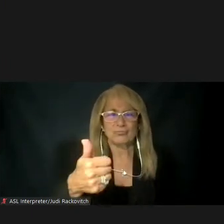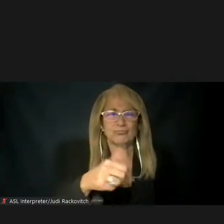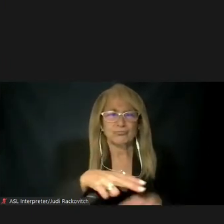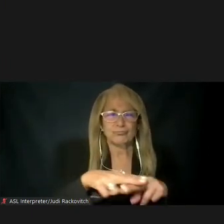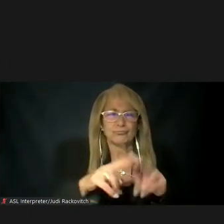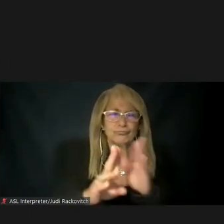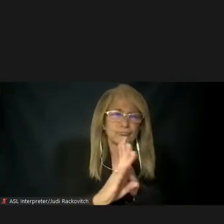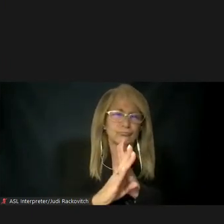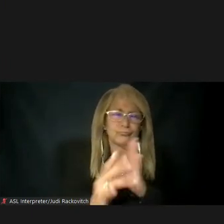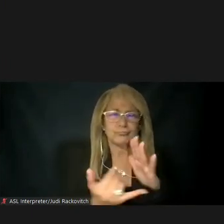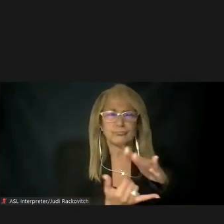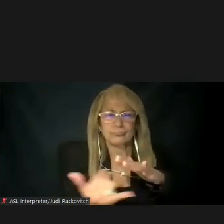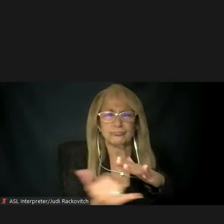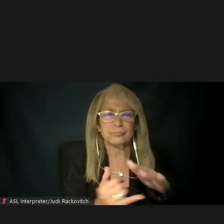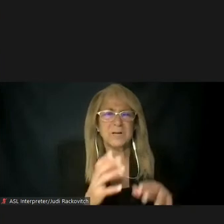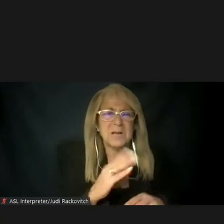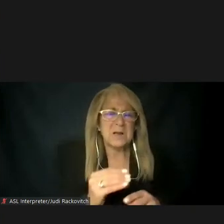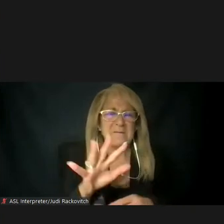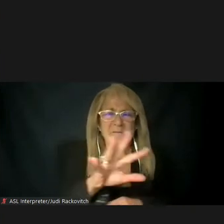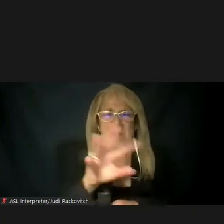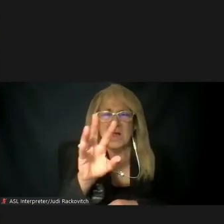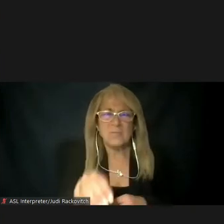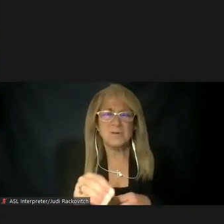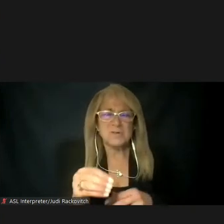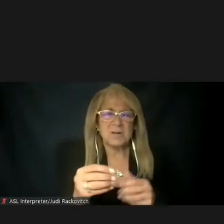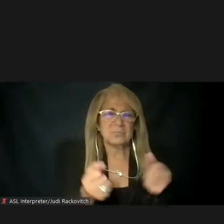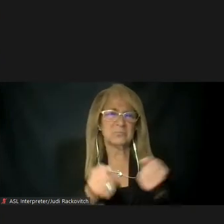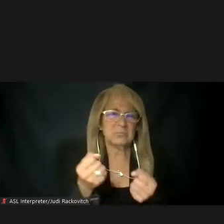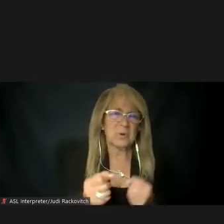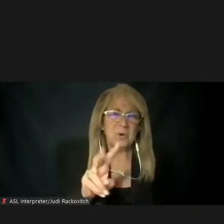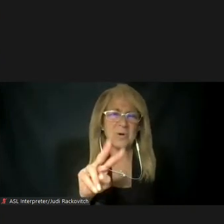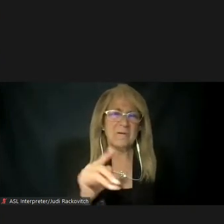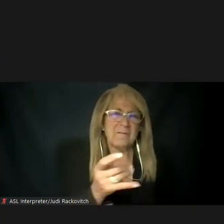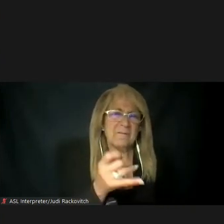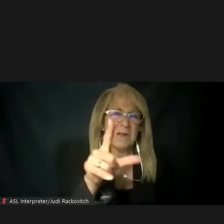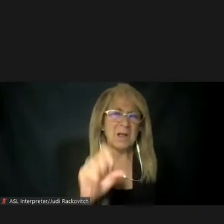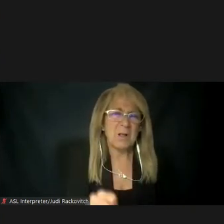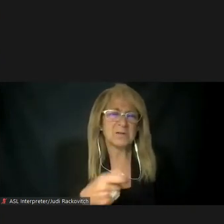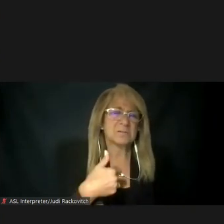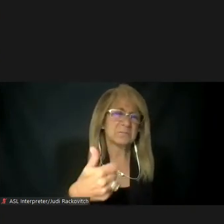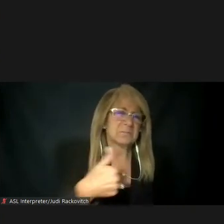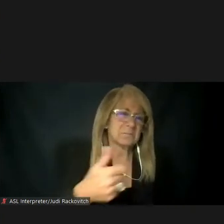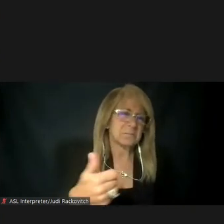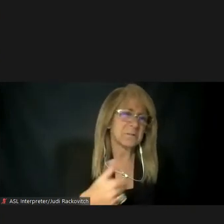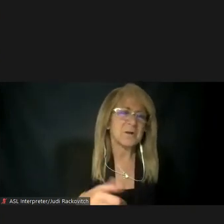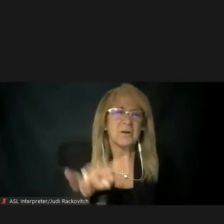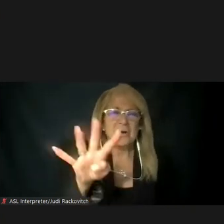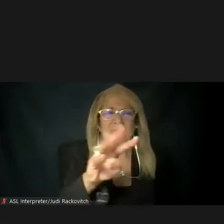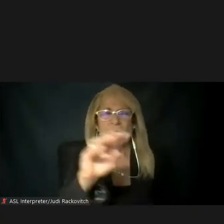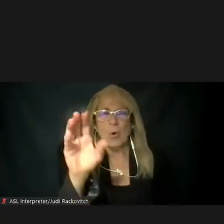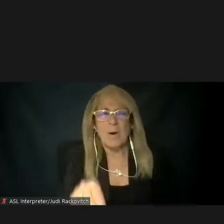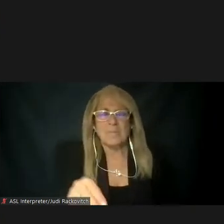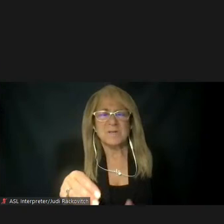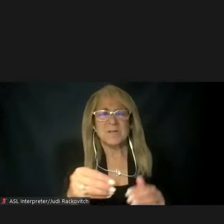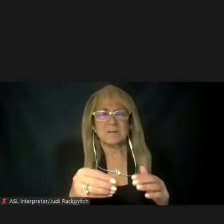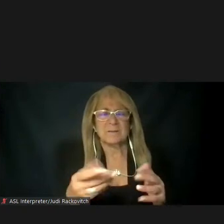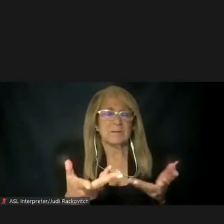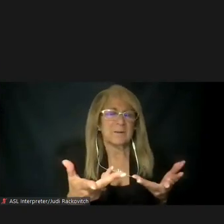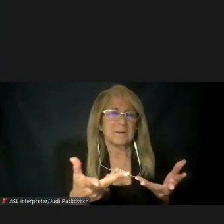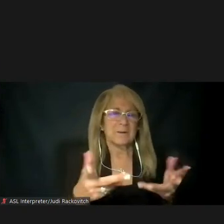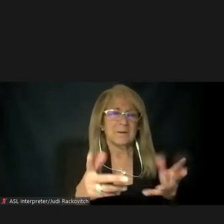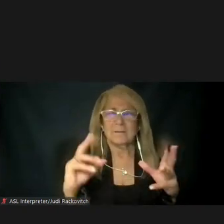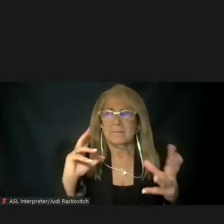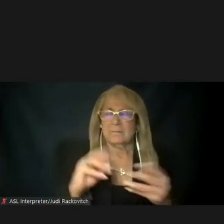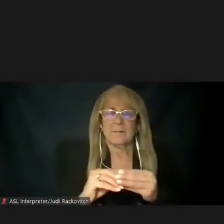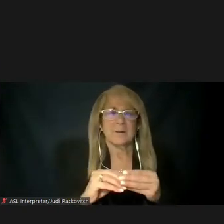When we consider the travel patterns for all commuters, low-income drivers account for under 4% of the total vehicle trips into the Manhattan Central Business District